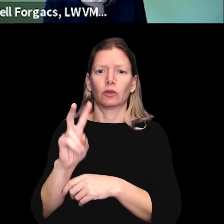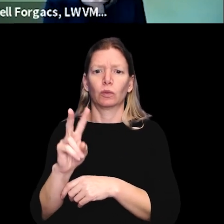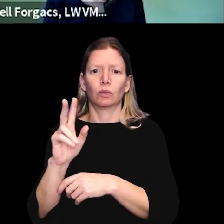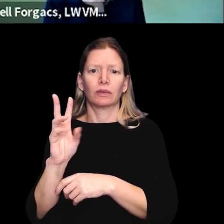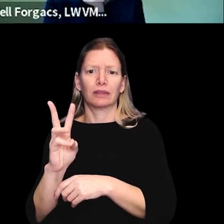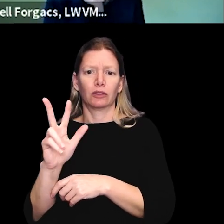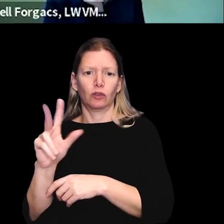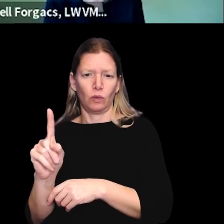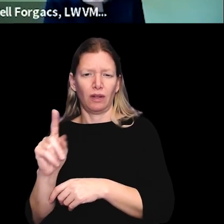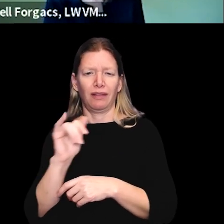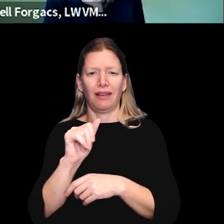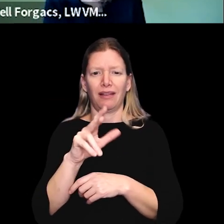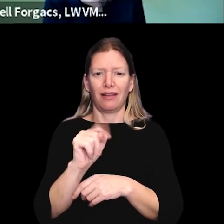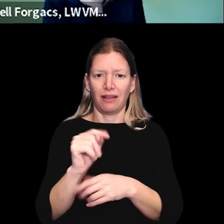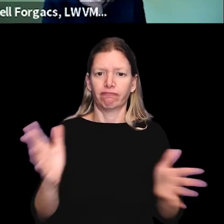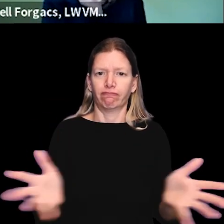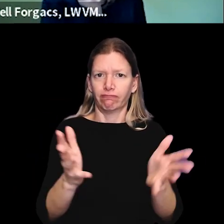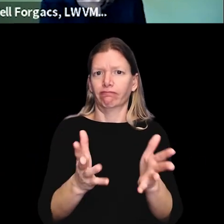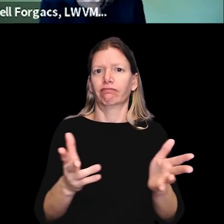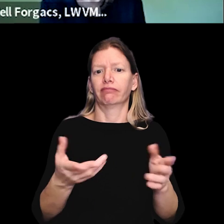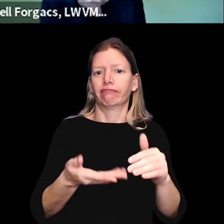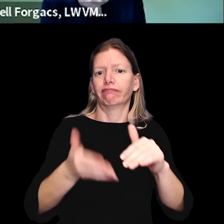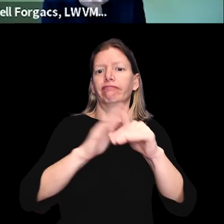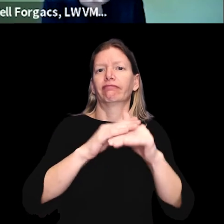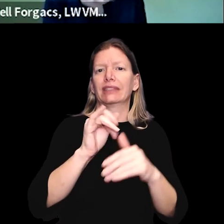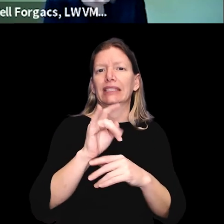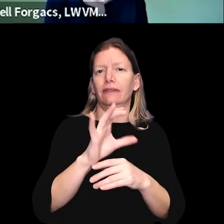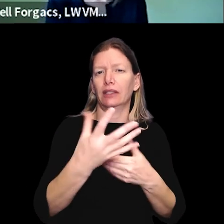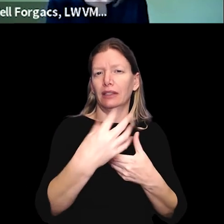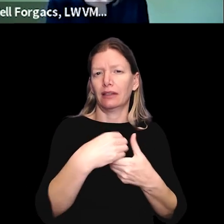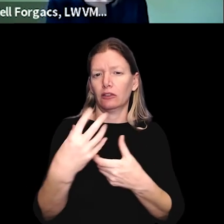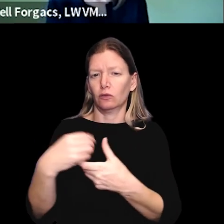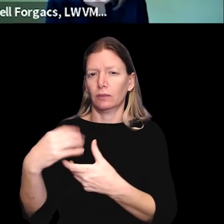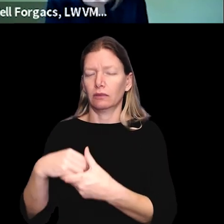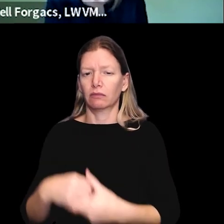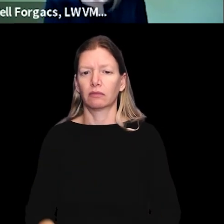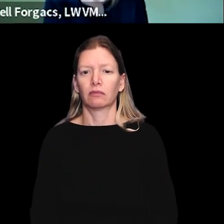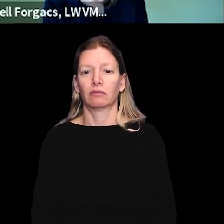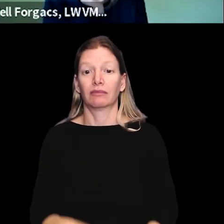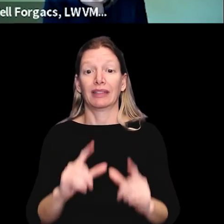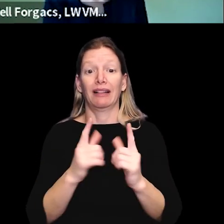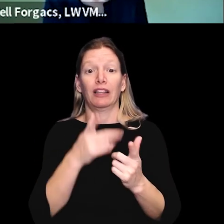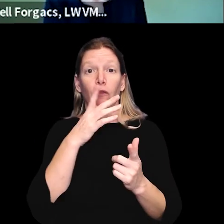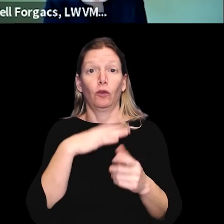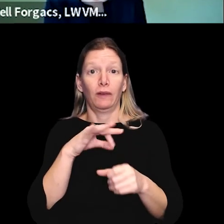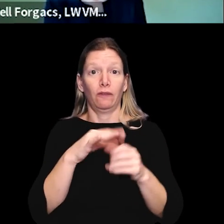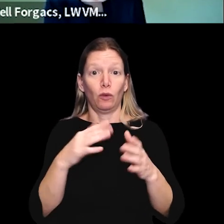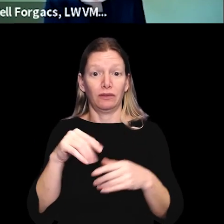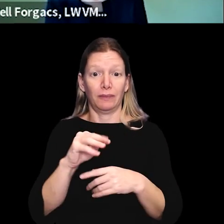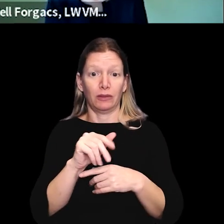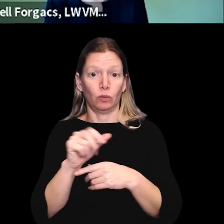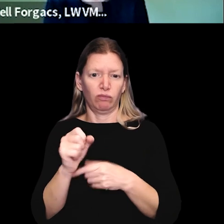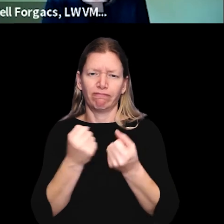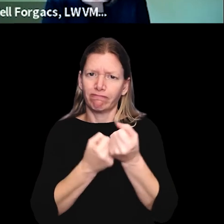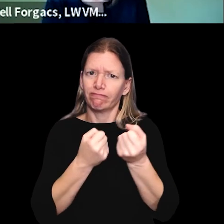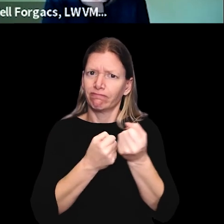of S 2631 and act to promote and enhance civic engagement. The League of Women Voters